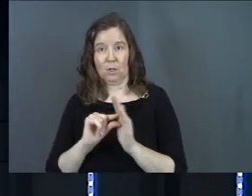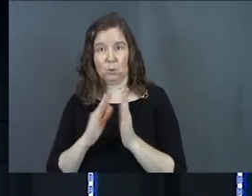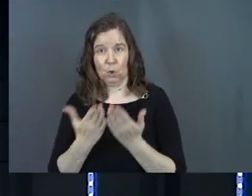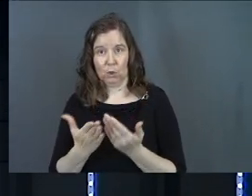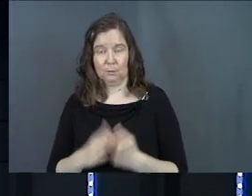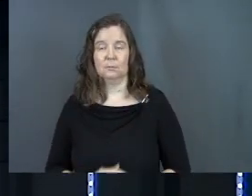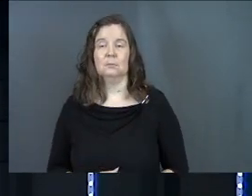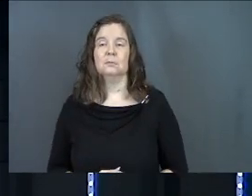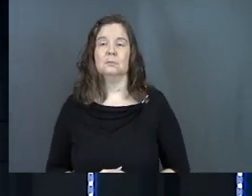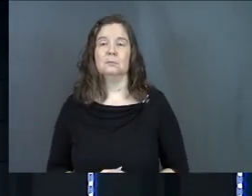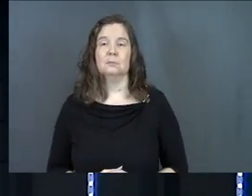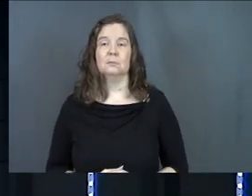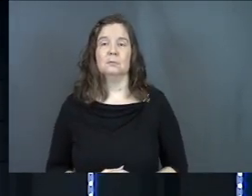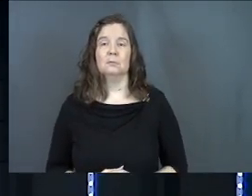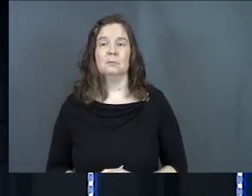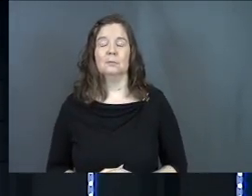word.